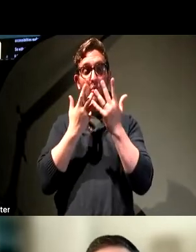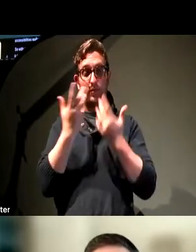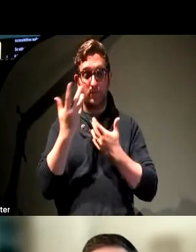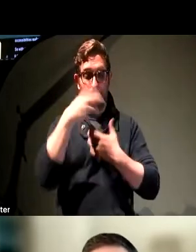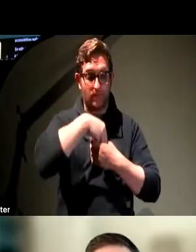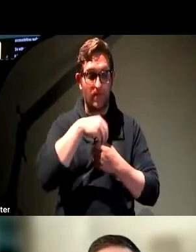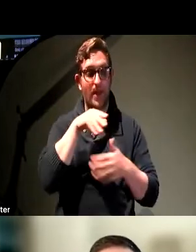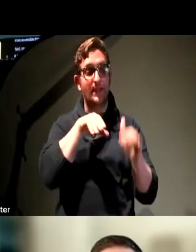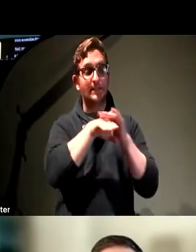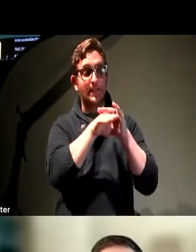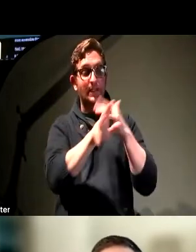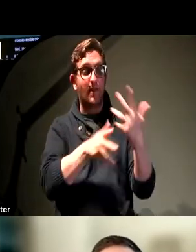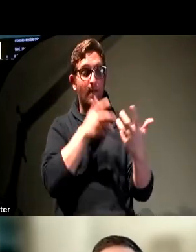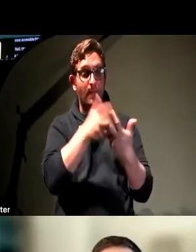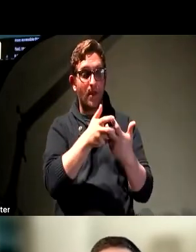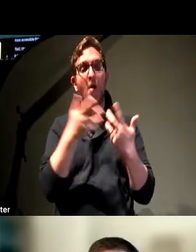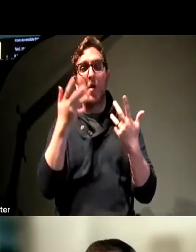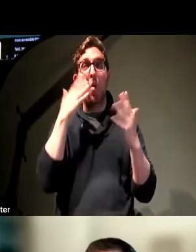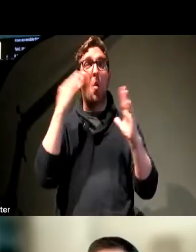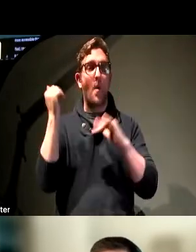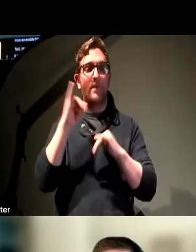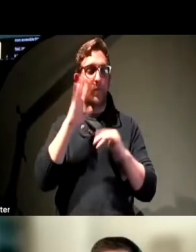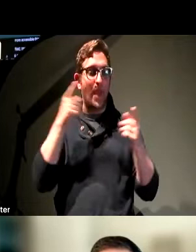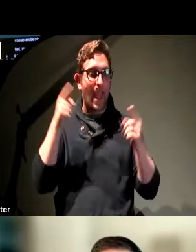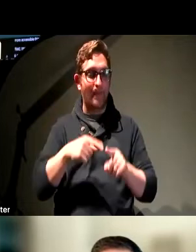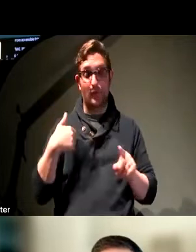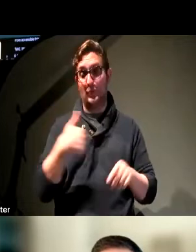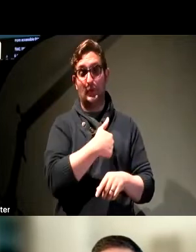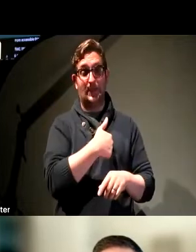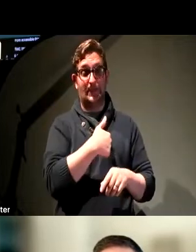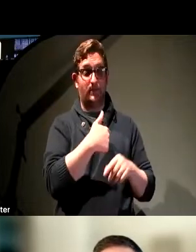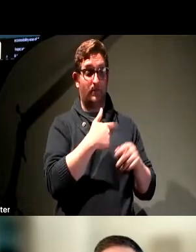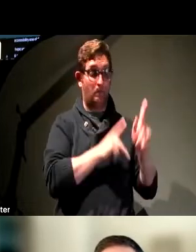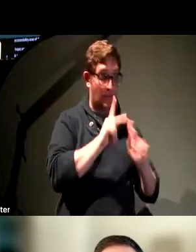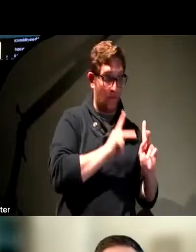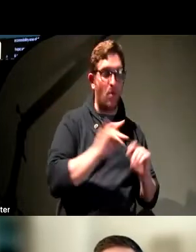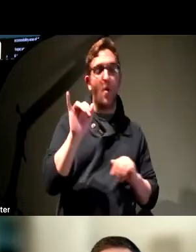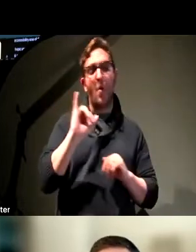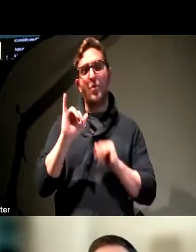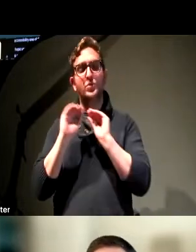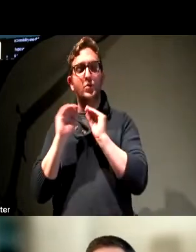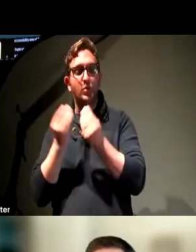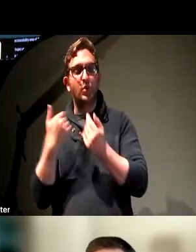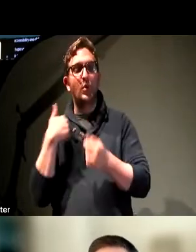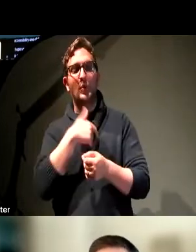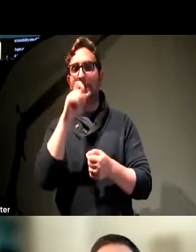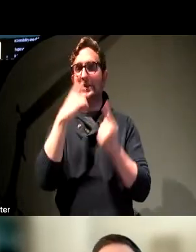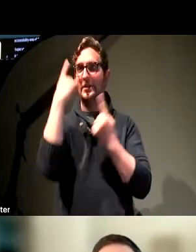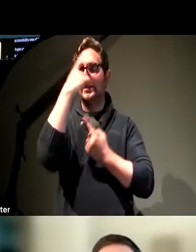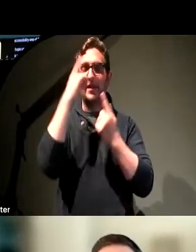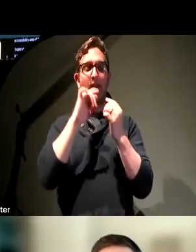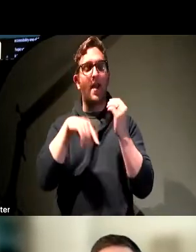things that I hope very much happens is we as individuals and organizations think more about how people actually use our digital